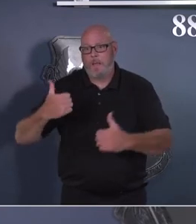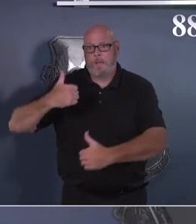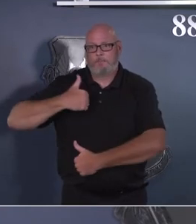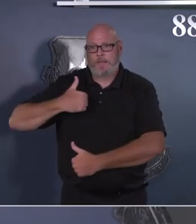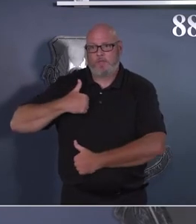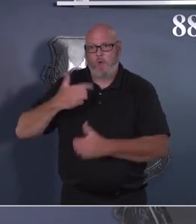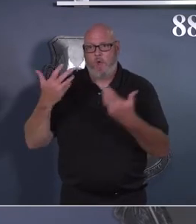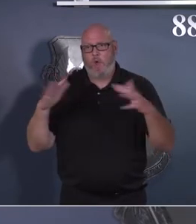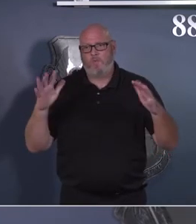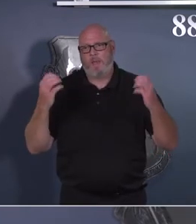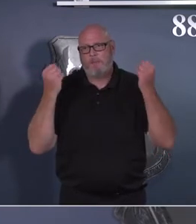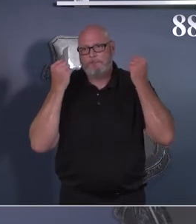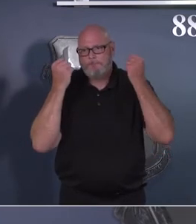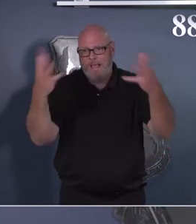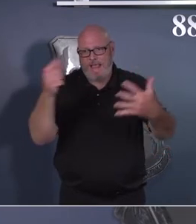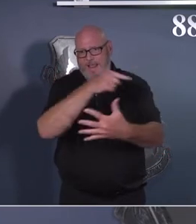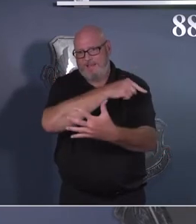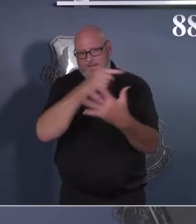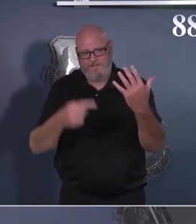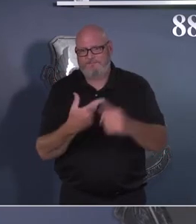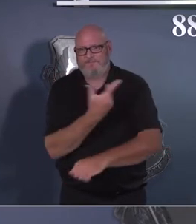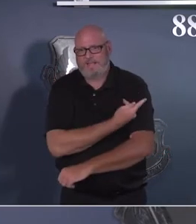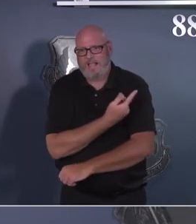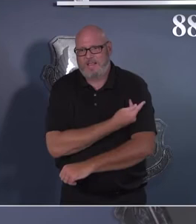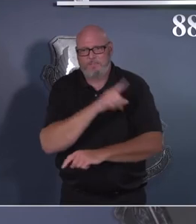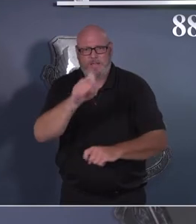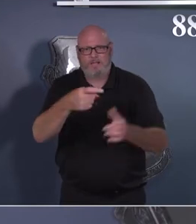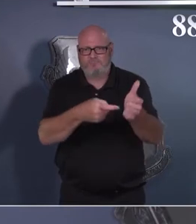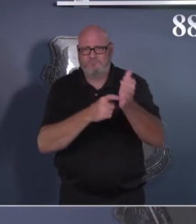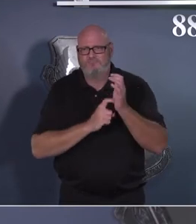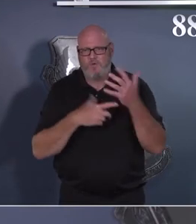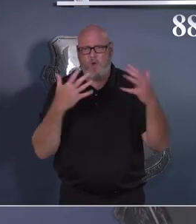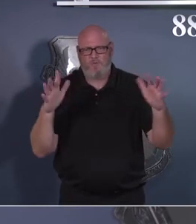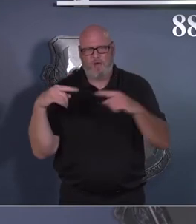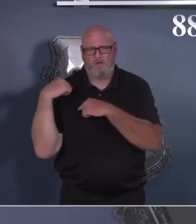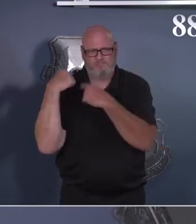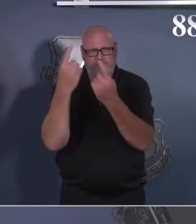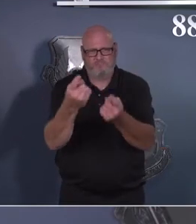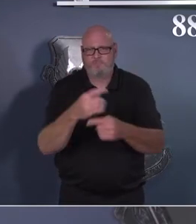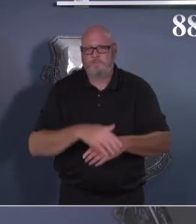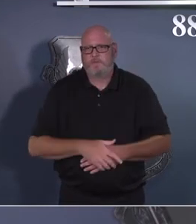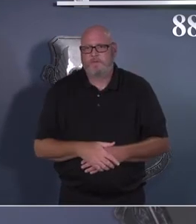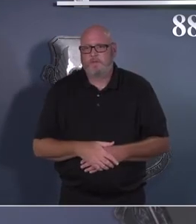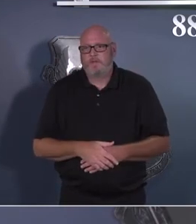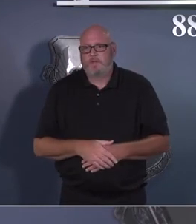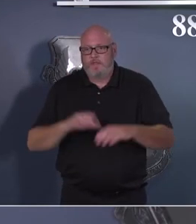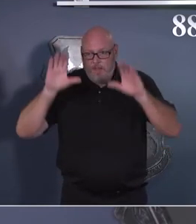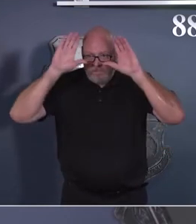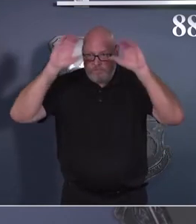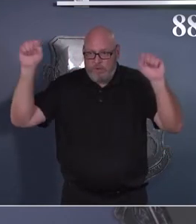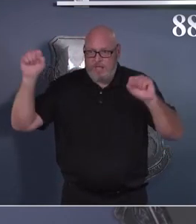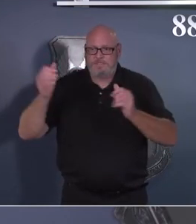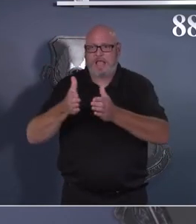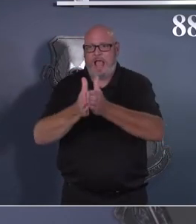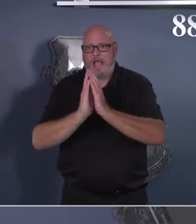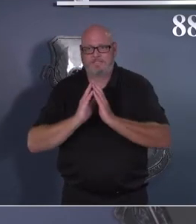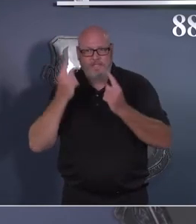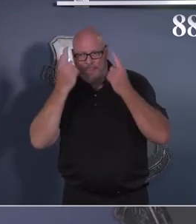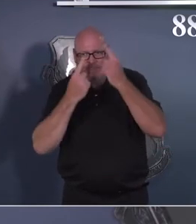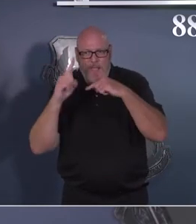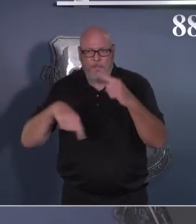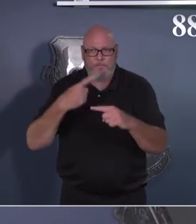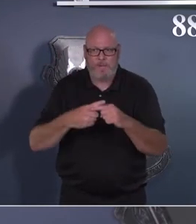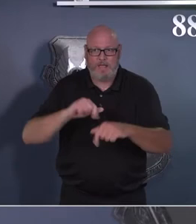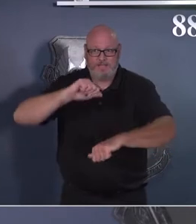adding the COVID vaccine to that so making it mandatory for military members. The president also directed that all federal employees